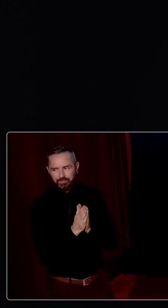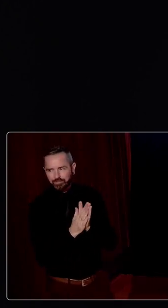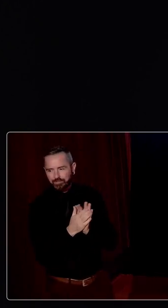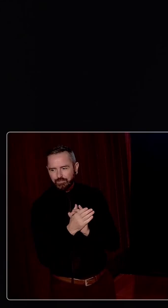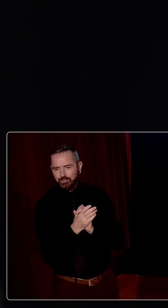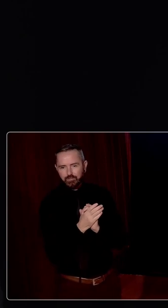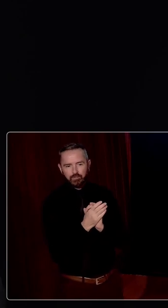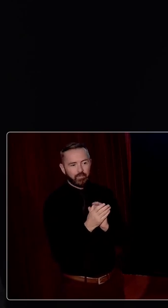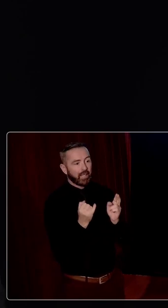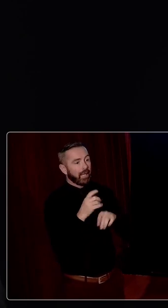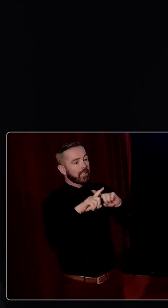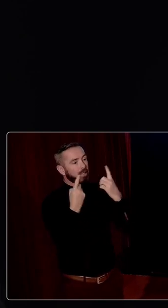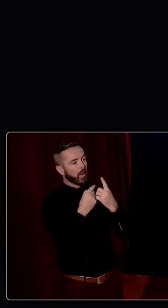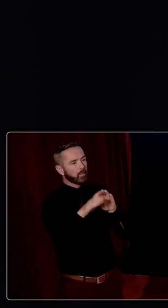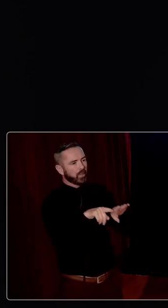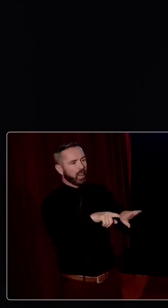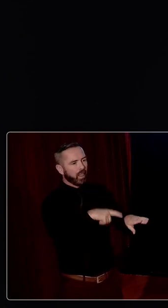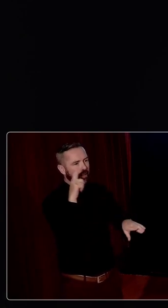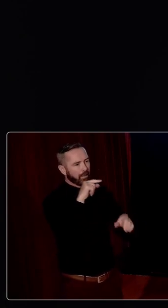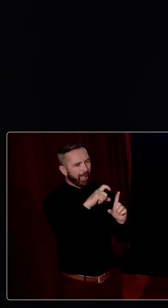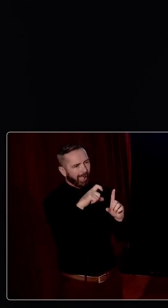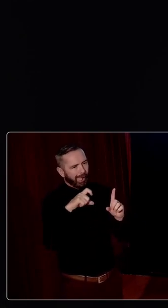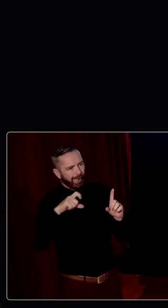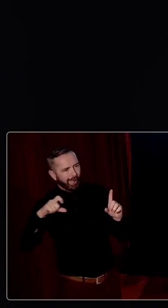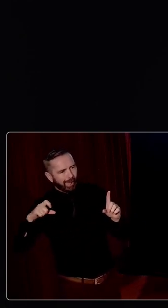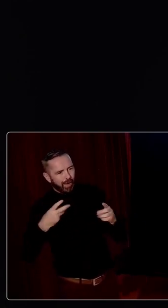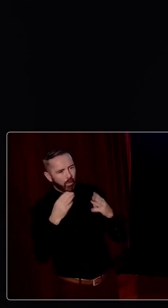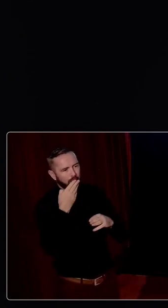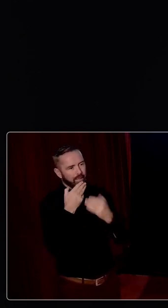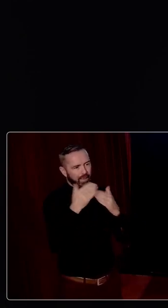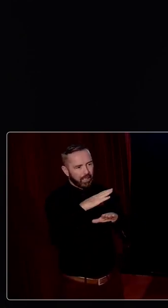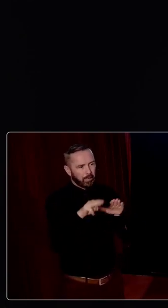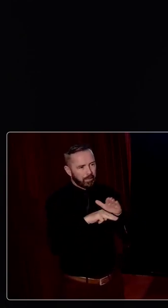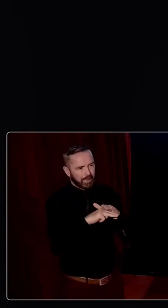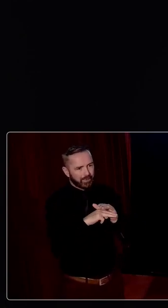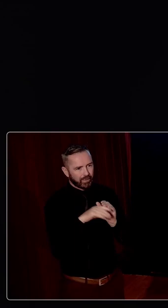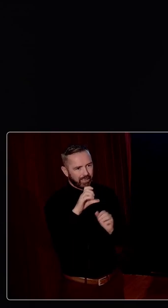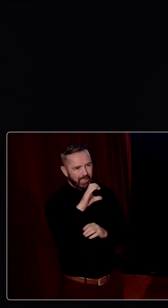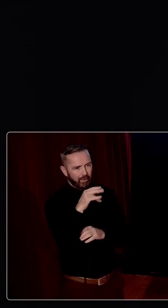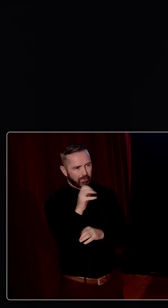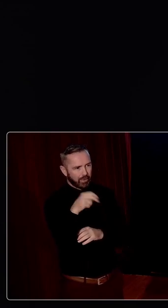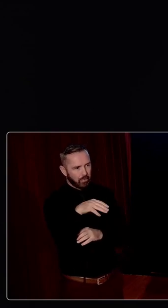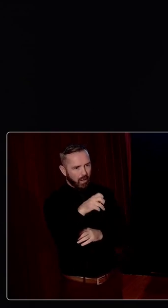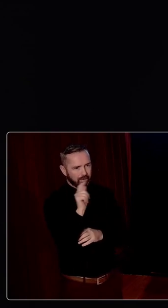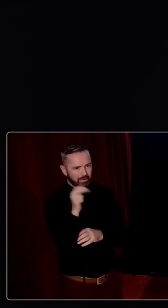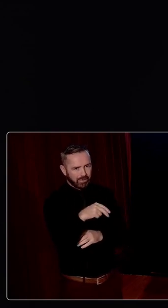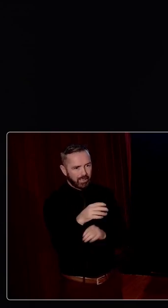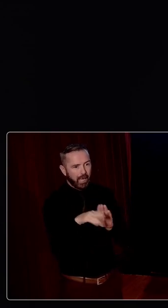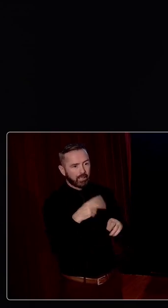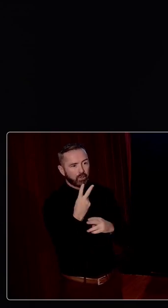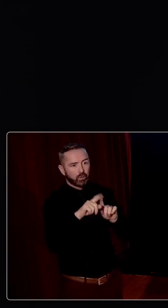In the department with the very long name, I want to thank Minister Catherine Martin as well as two of her